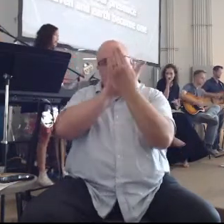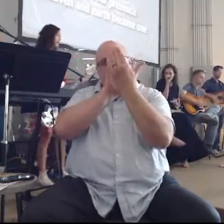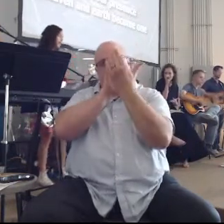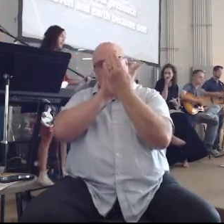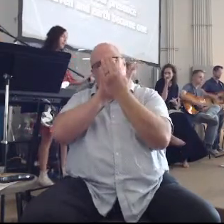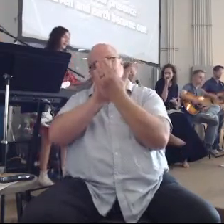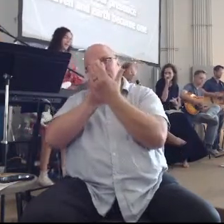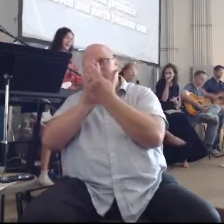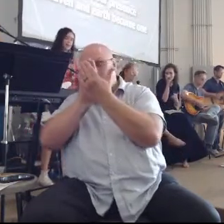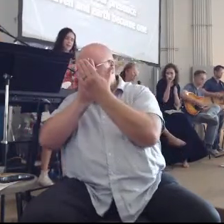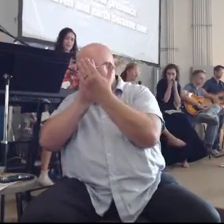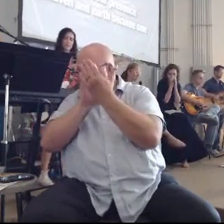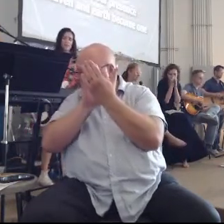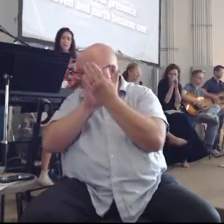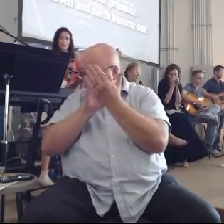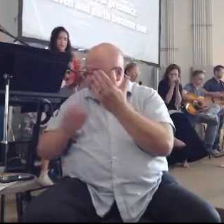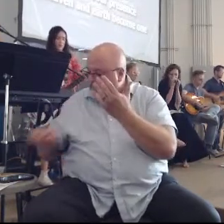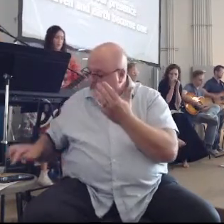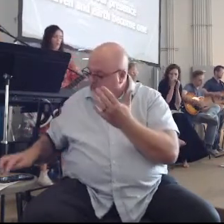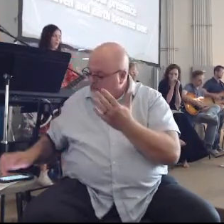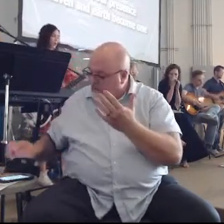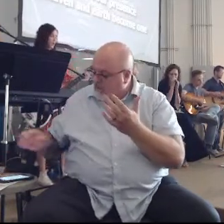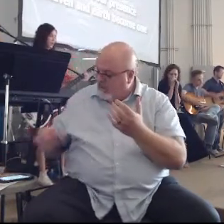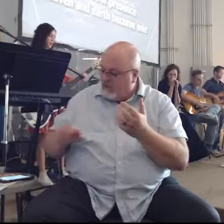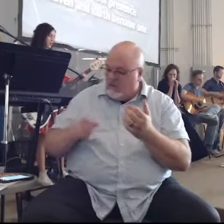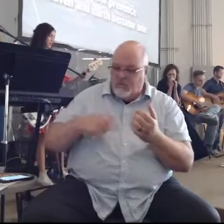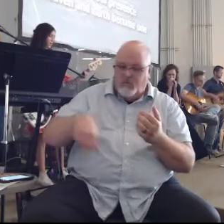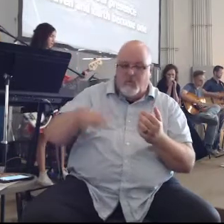Matchless in